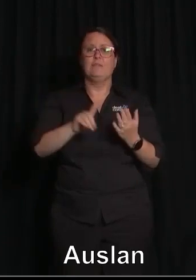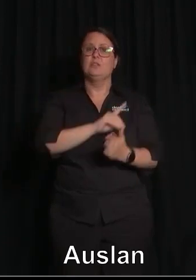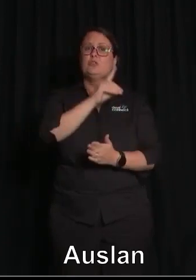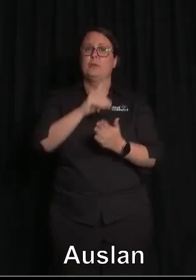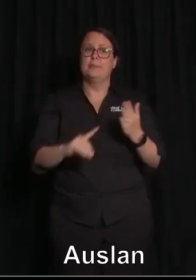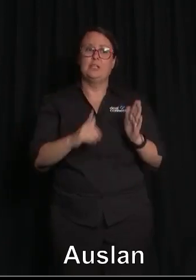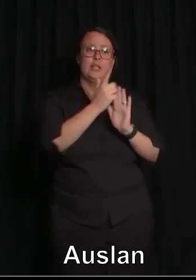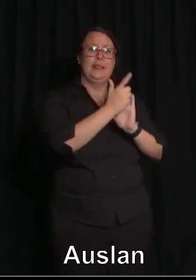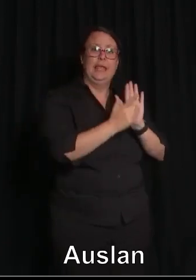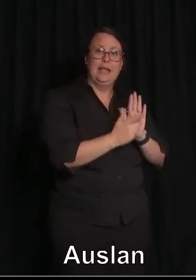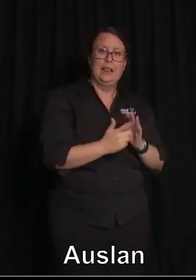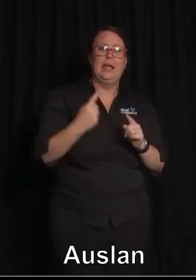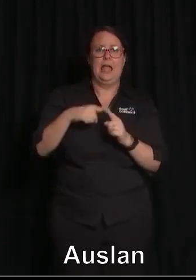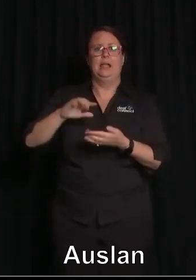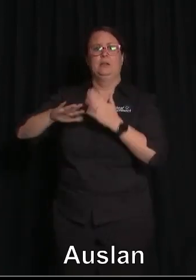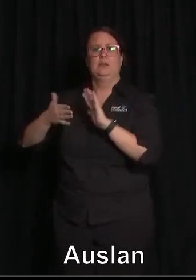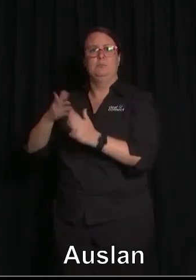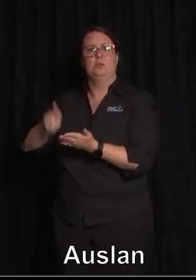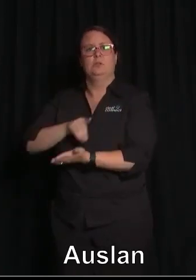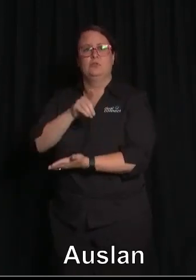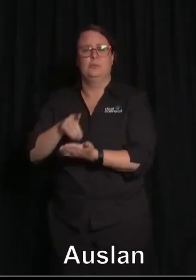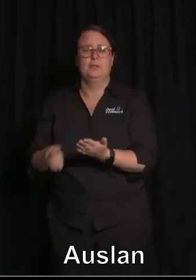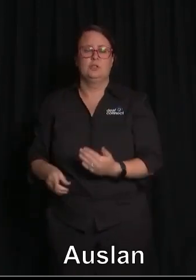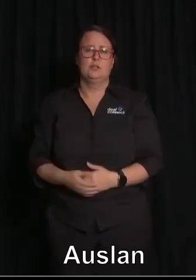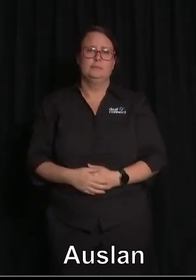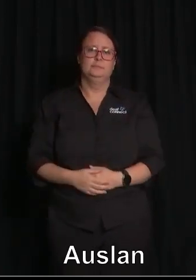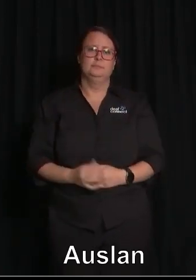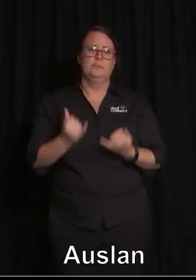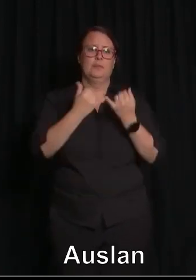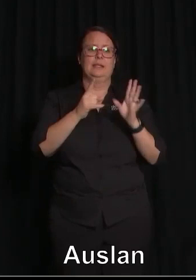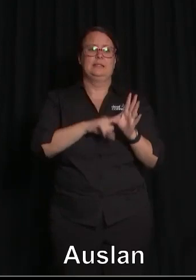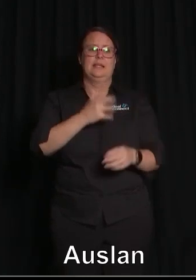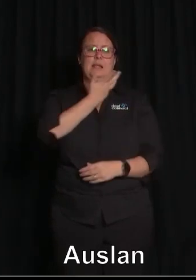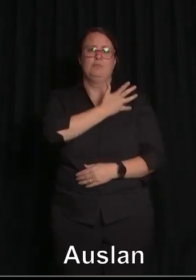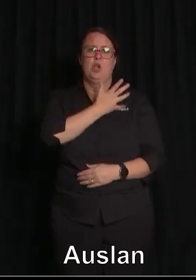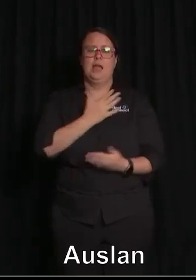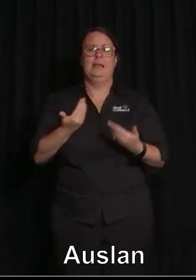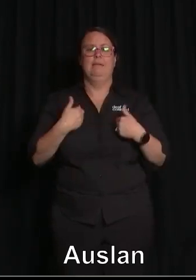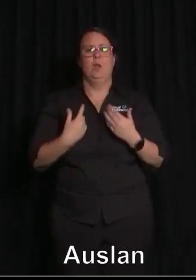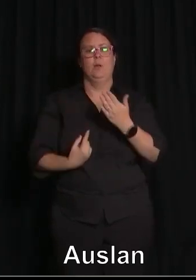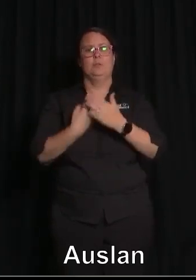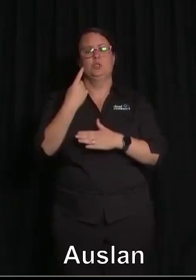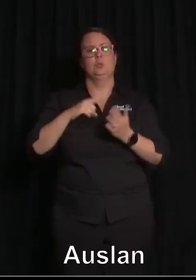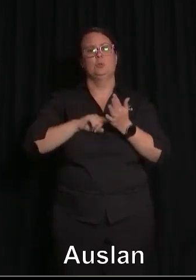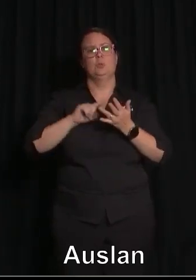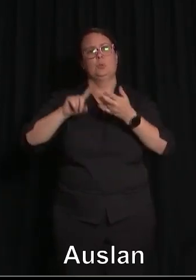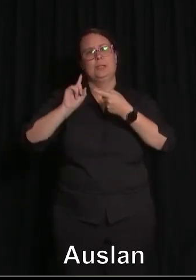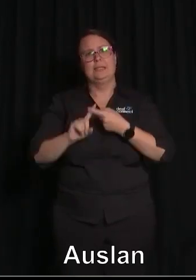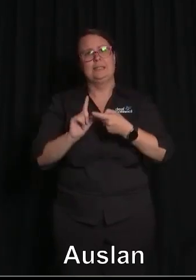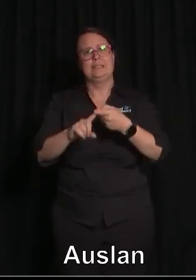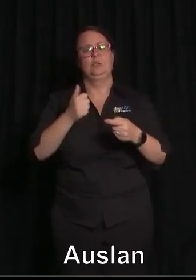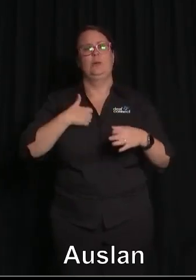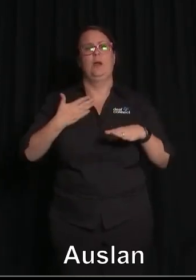and inclusion. Most importantly, Sydney Pride has given us the tools to continue the work as we look forward to celebrating again